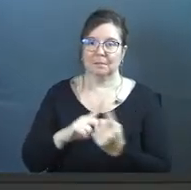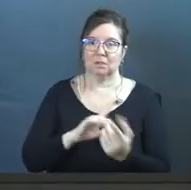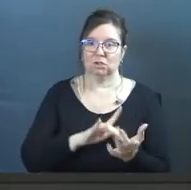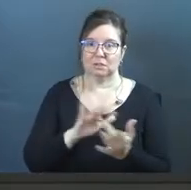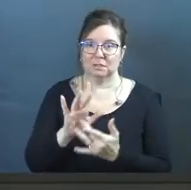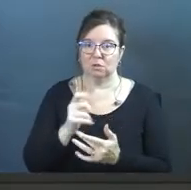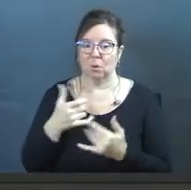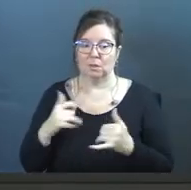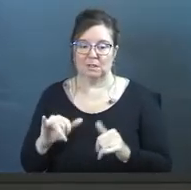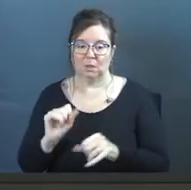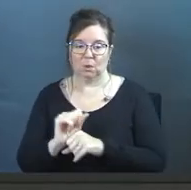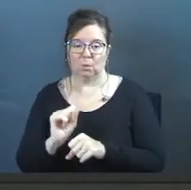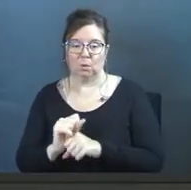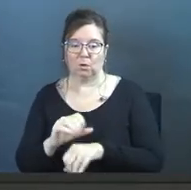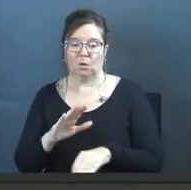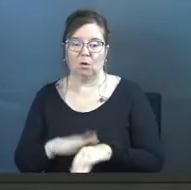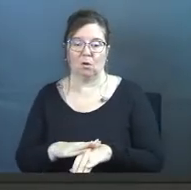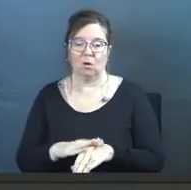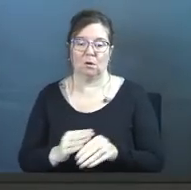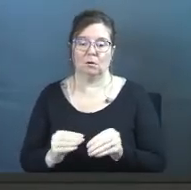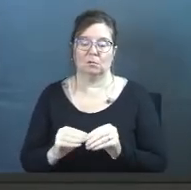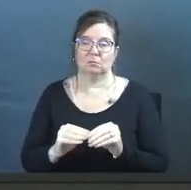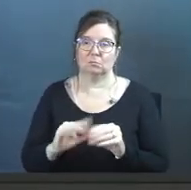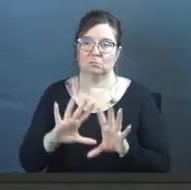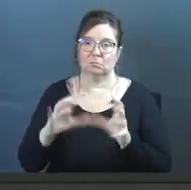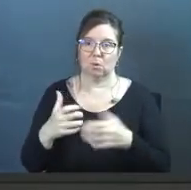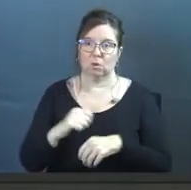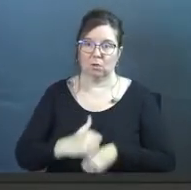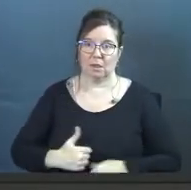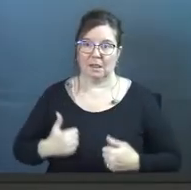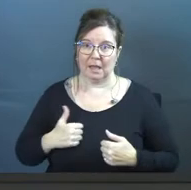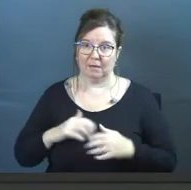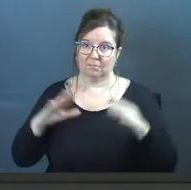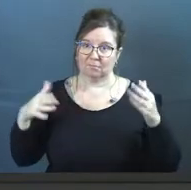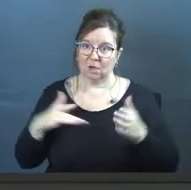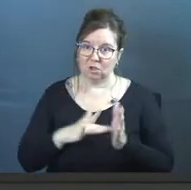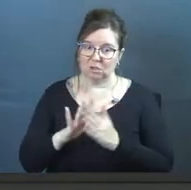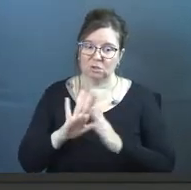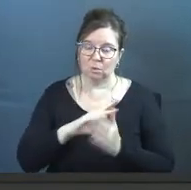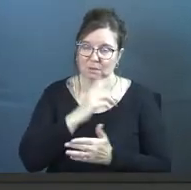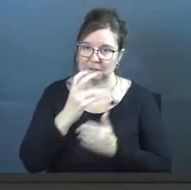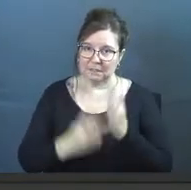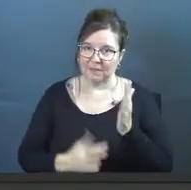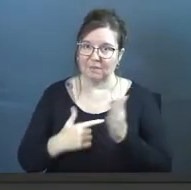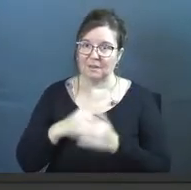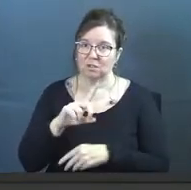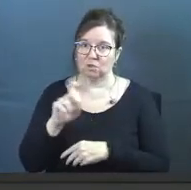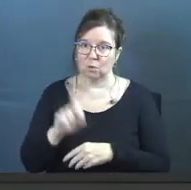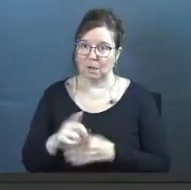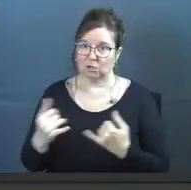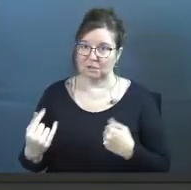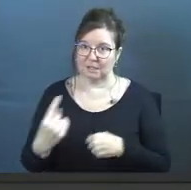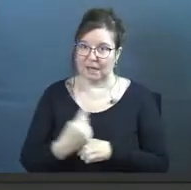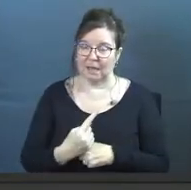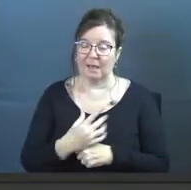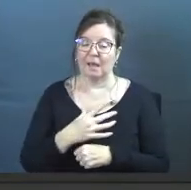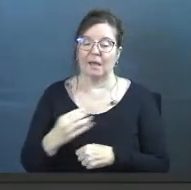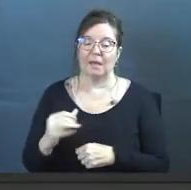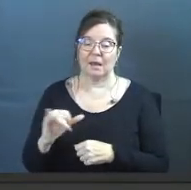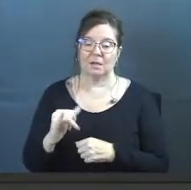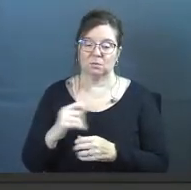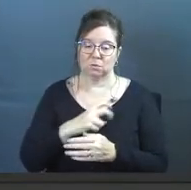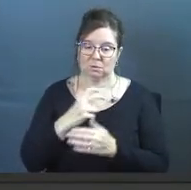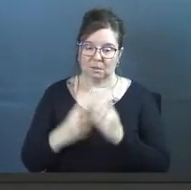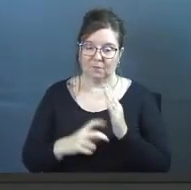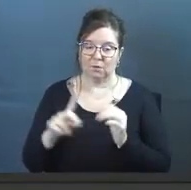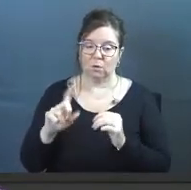Jesus or still working on molding your lives around Jesus. And so we're going to dive into this question today. And as